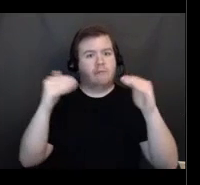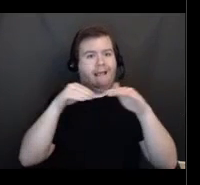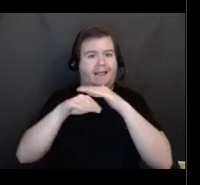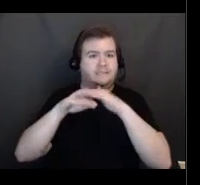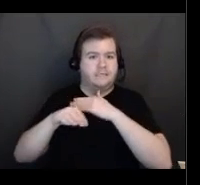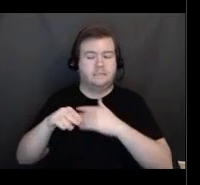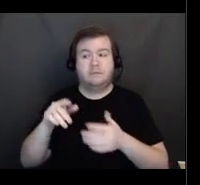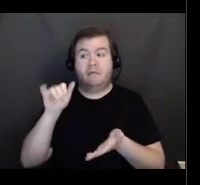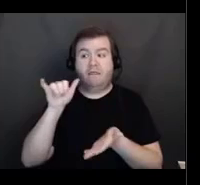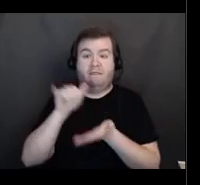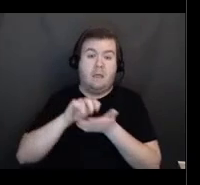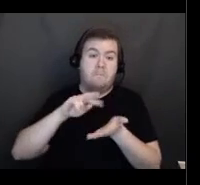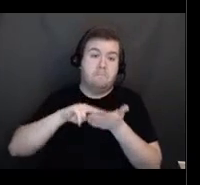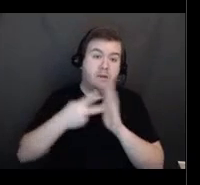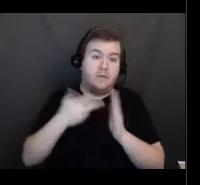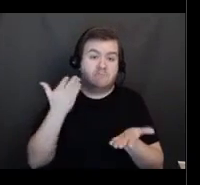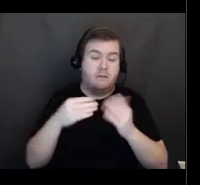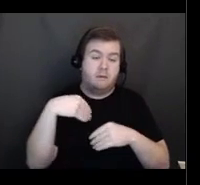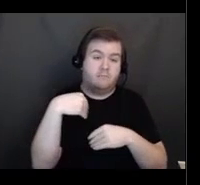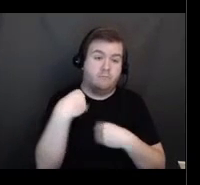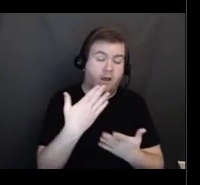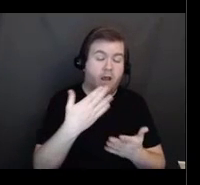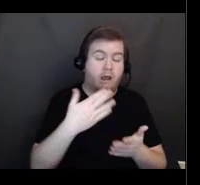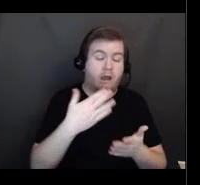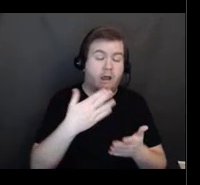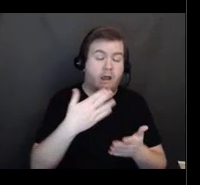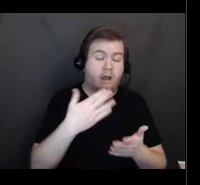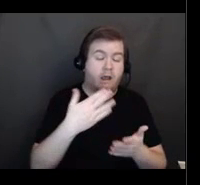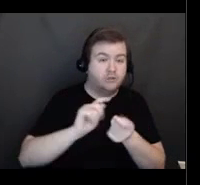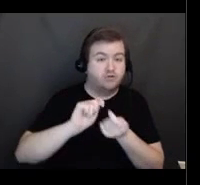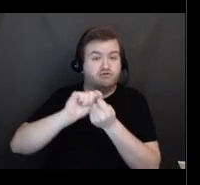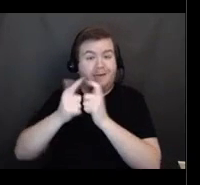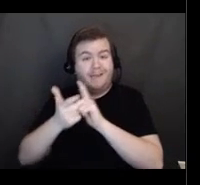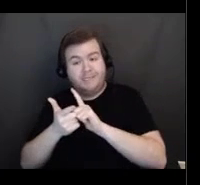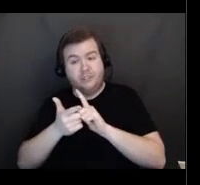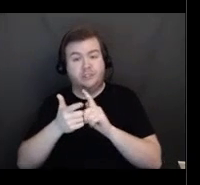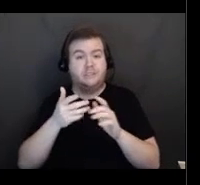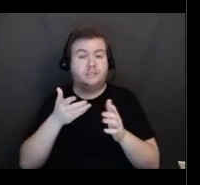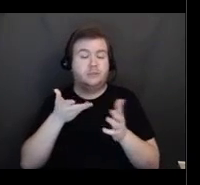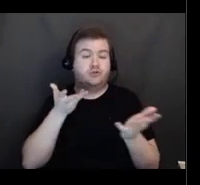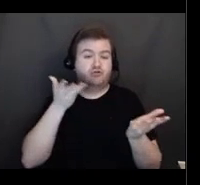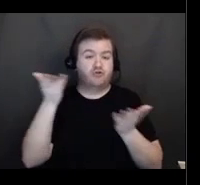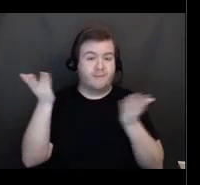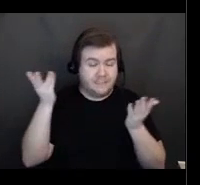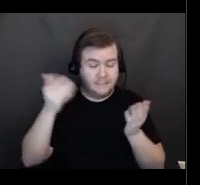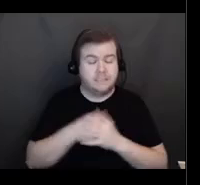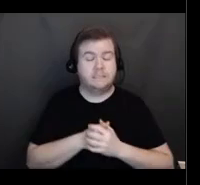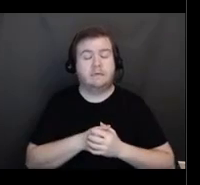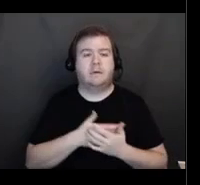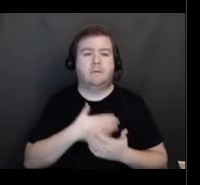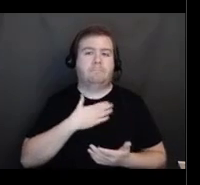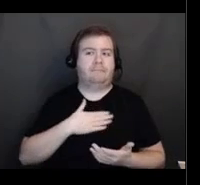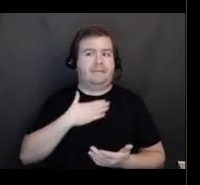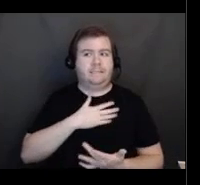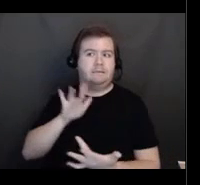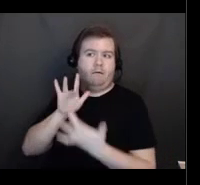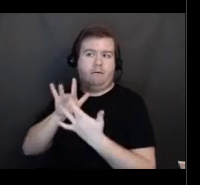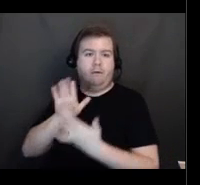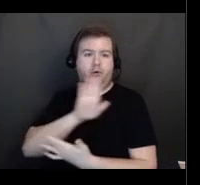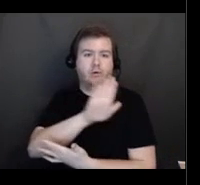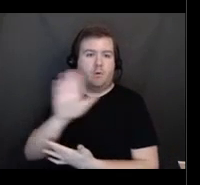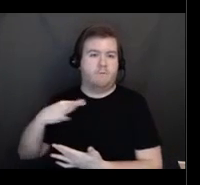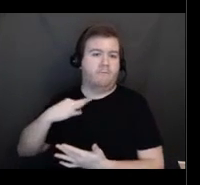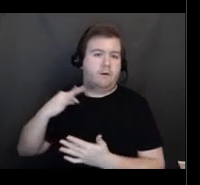interpretation or translation services or other means to communicate. Please reach out to your volunteer organization on accessible